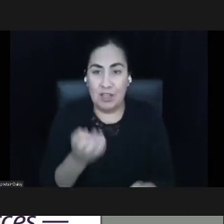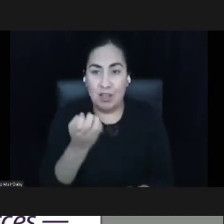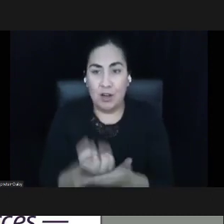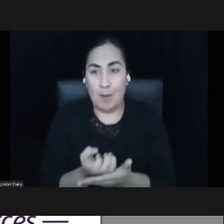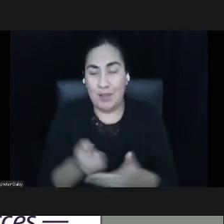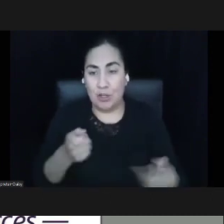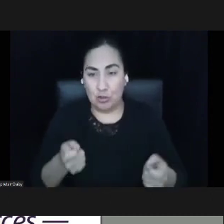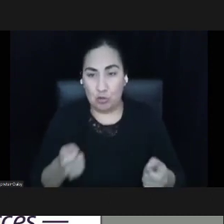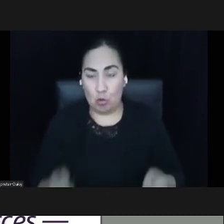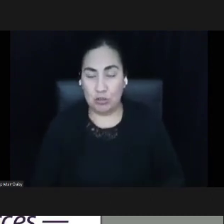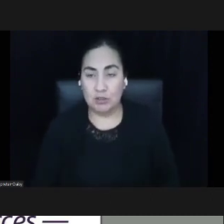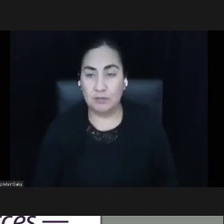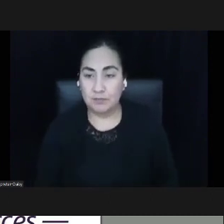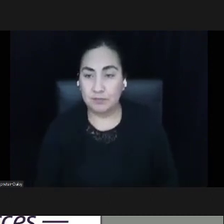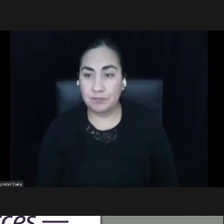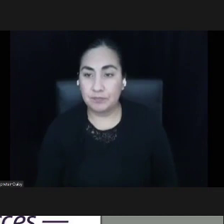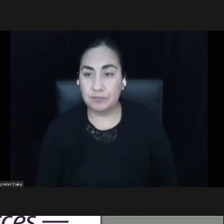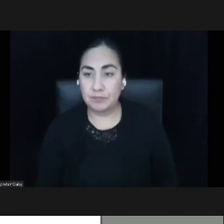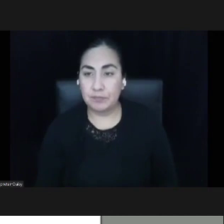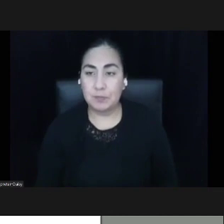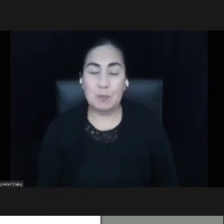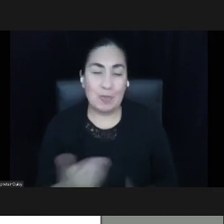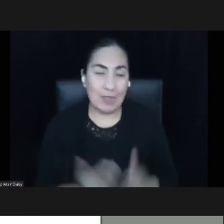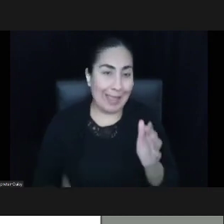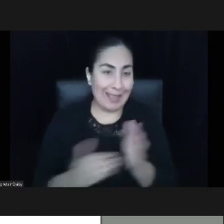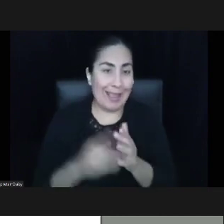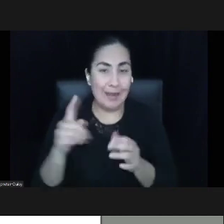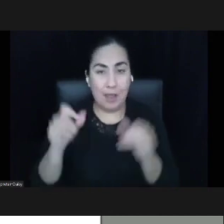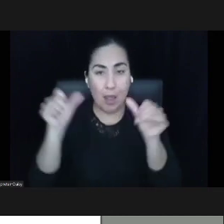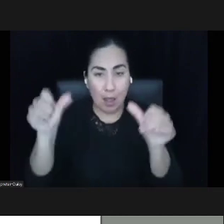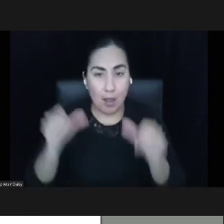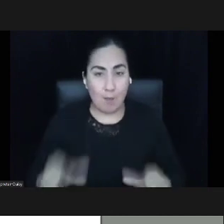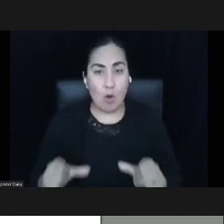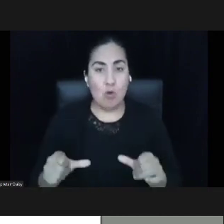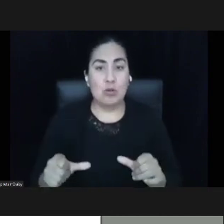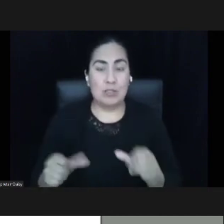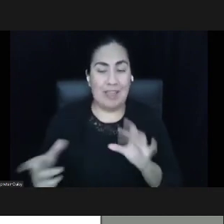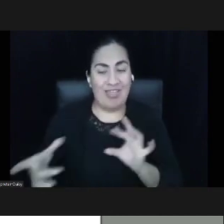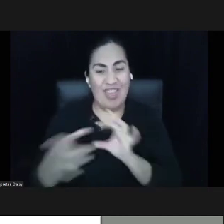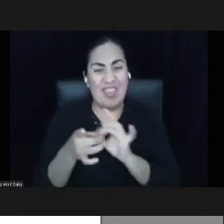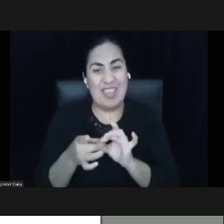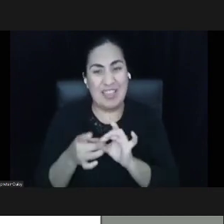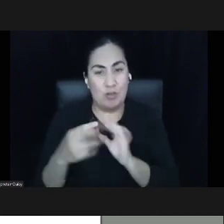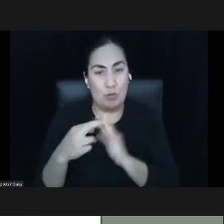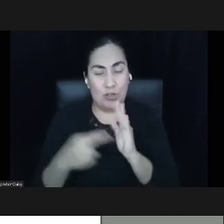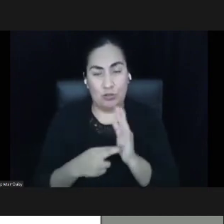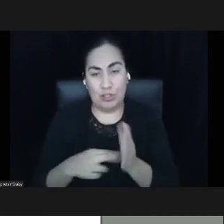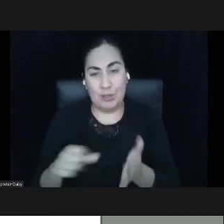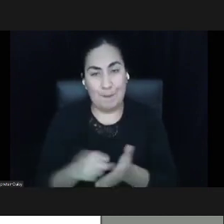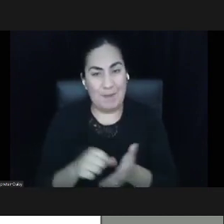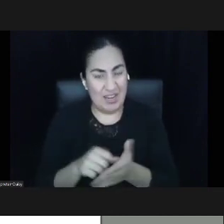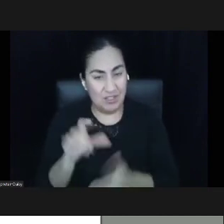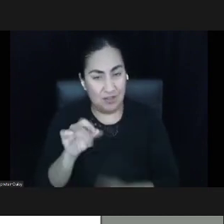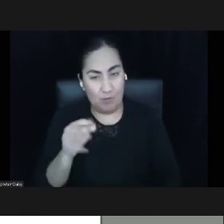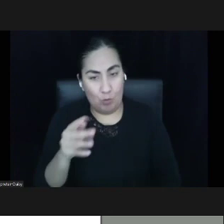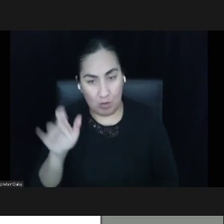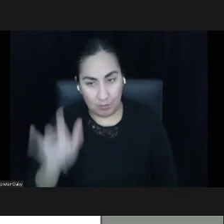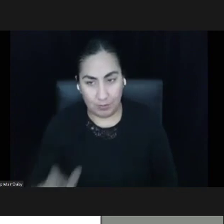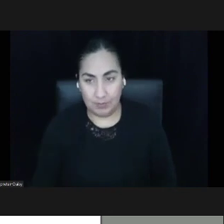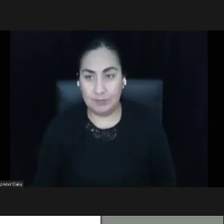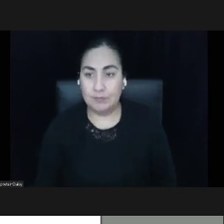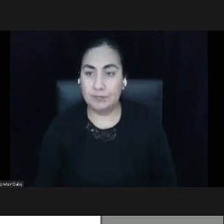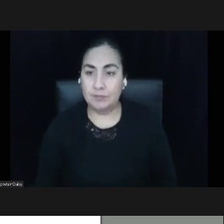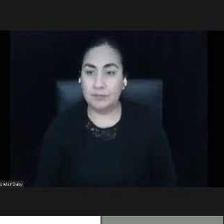on the registration page. So the way to begin your philanthropy's Just Transition